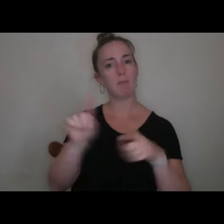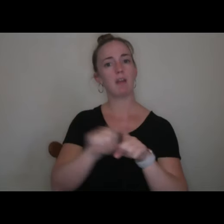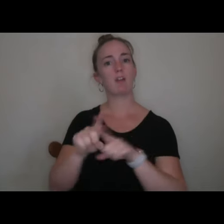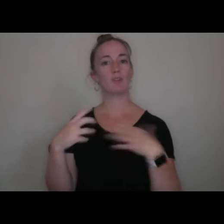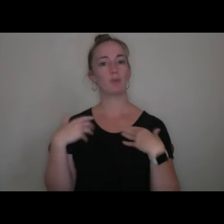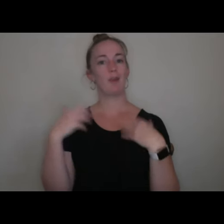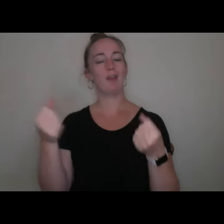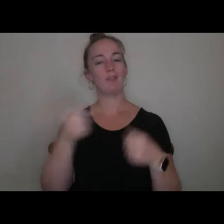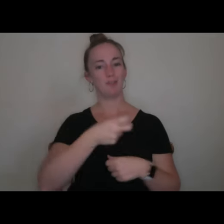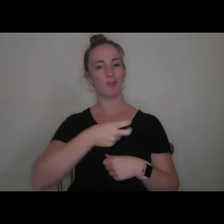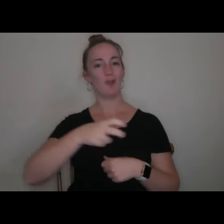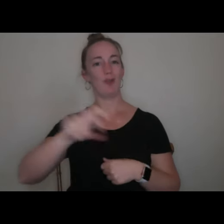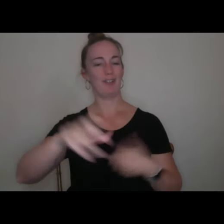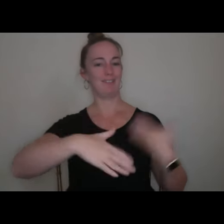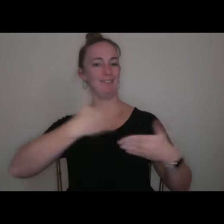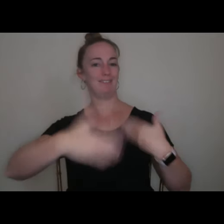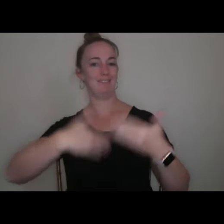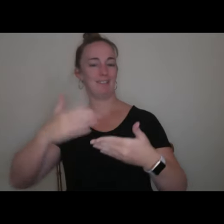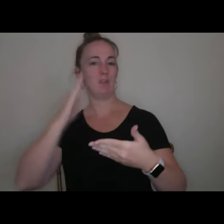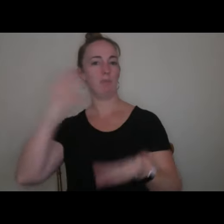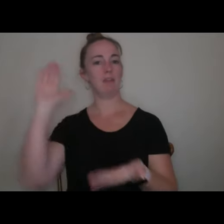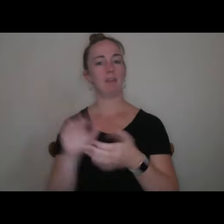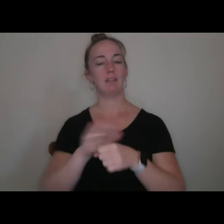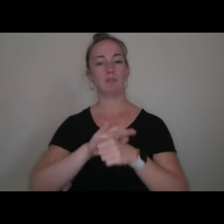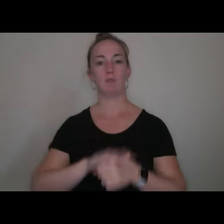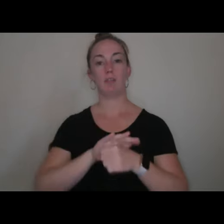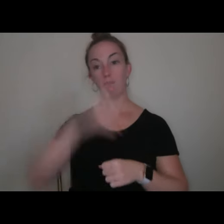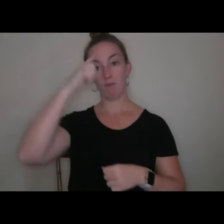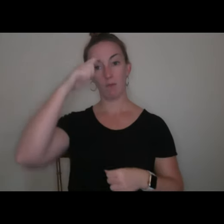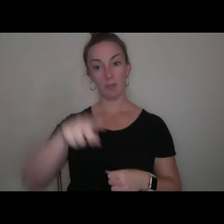journey along the way that will be less stressful for you.